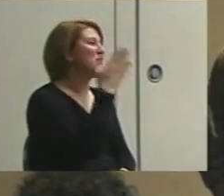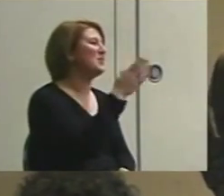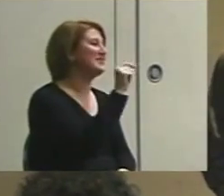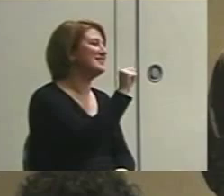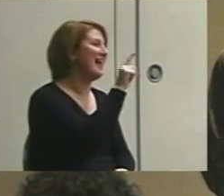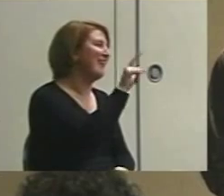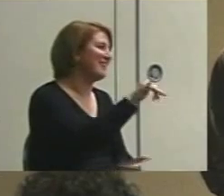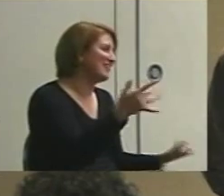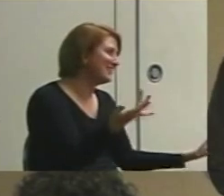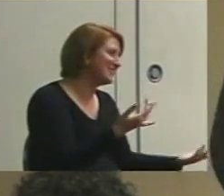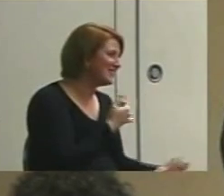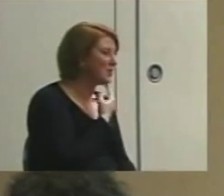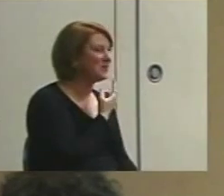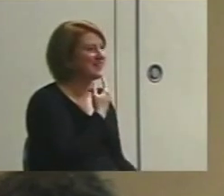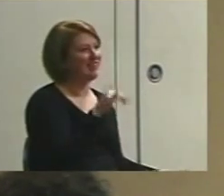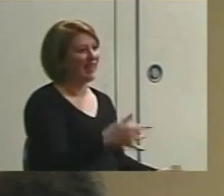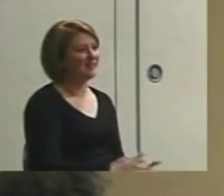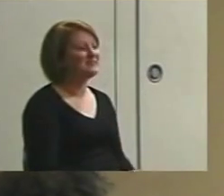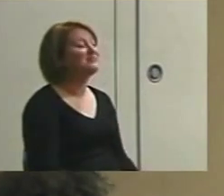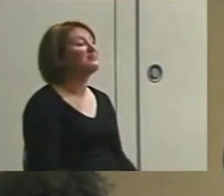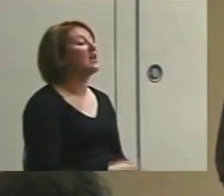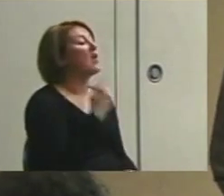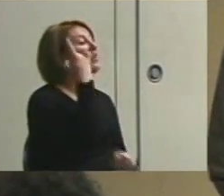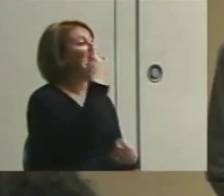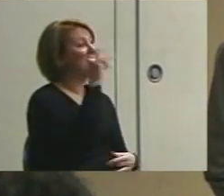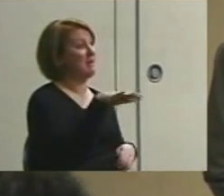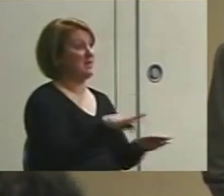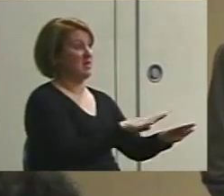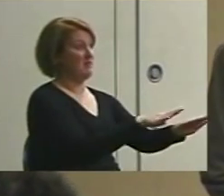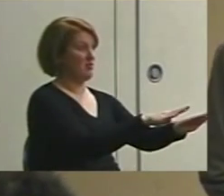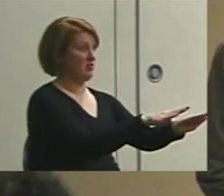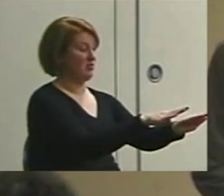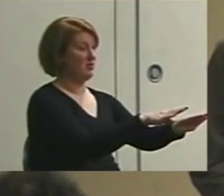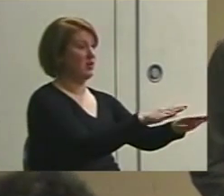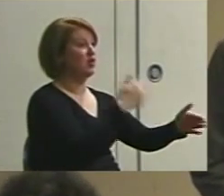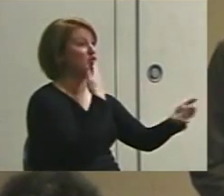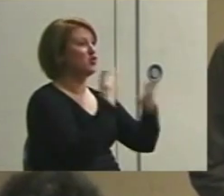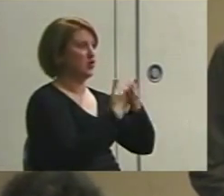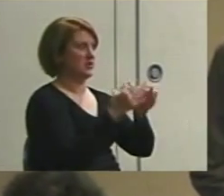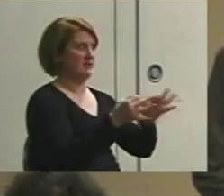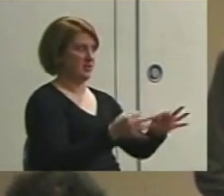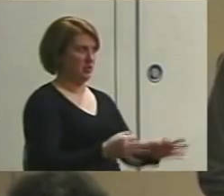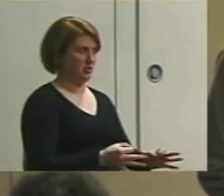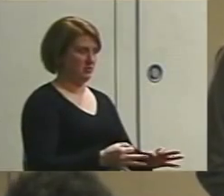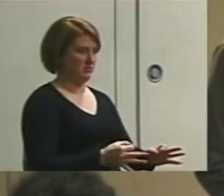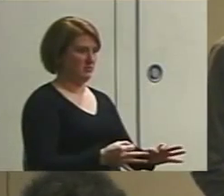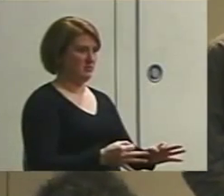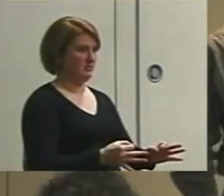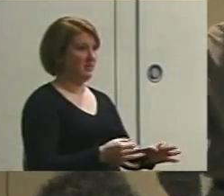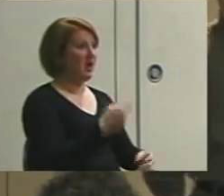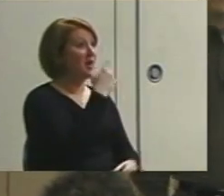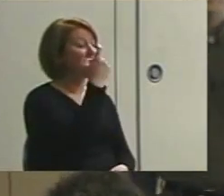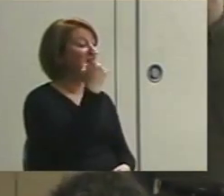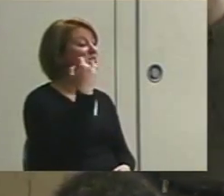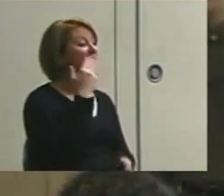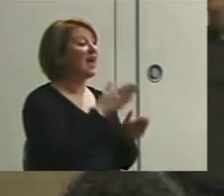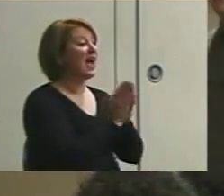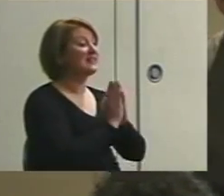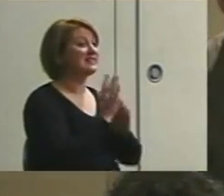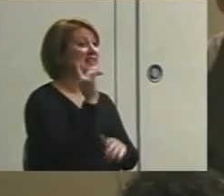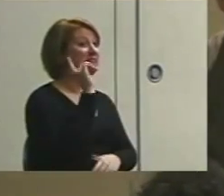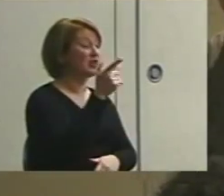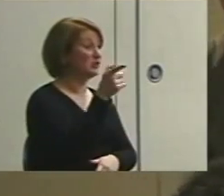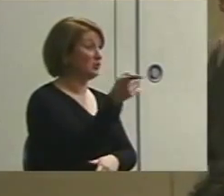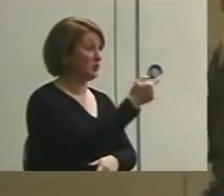just say you're going to tally it. I want you to think of what that behavior would be. Get a good definition because what we're going to ask later is did you